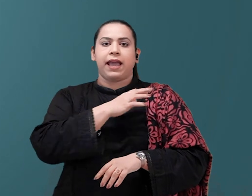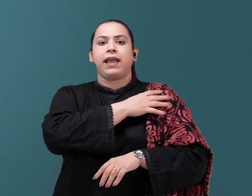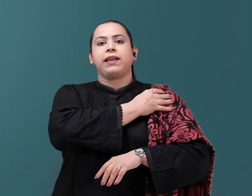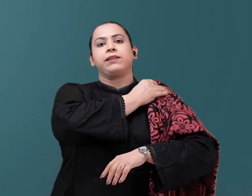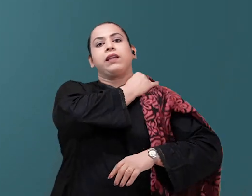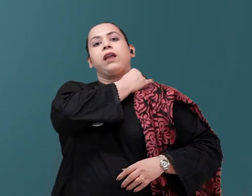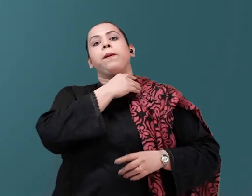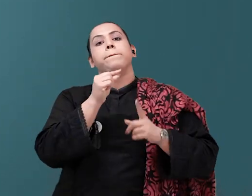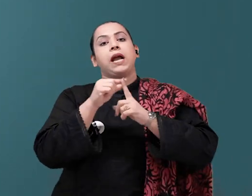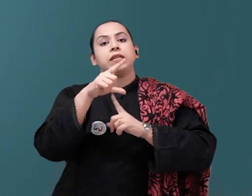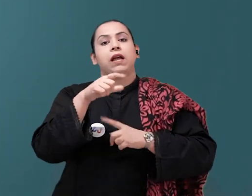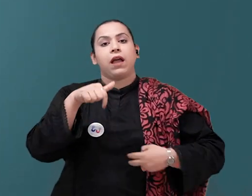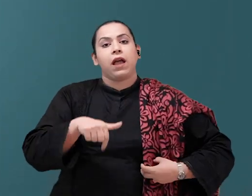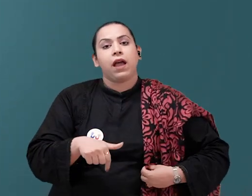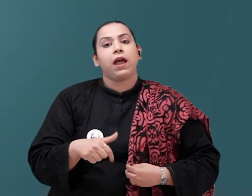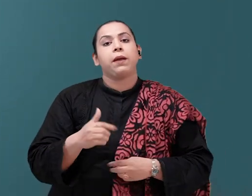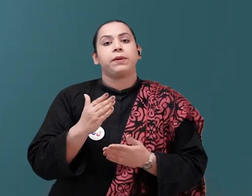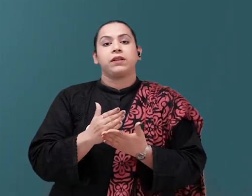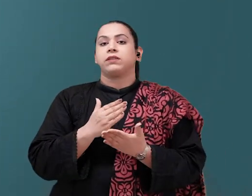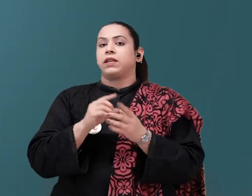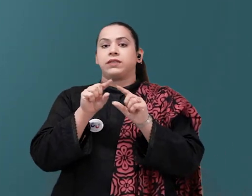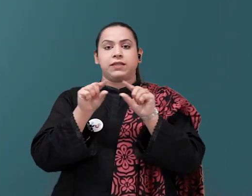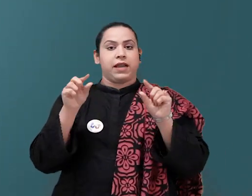We are title players.